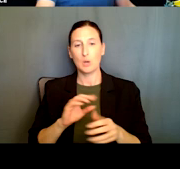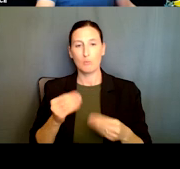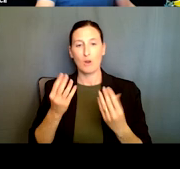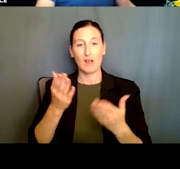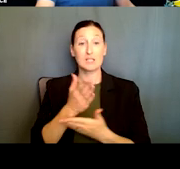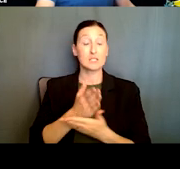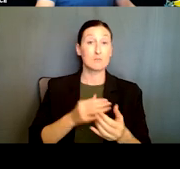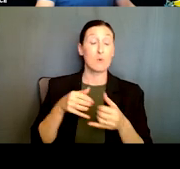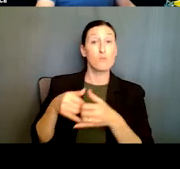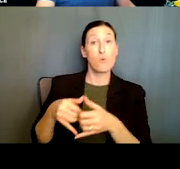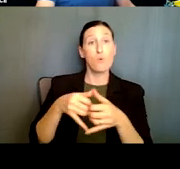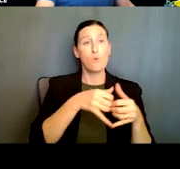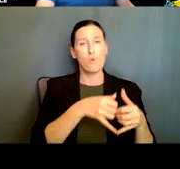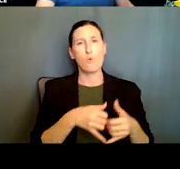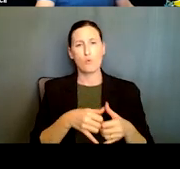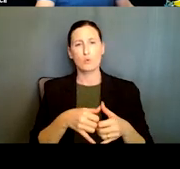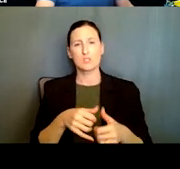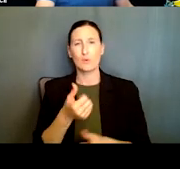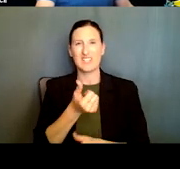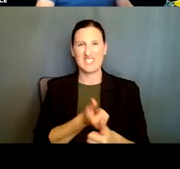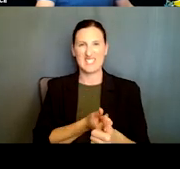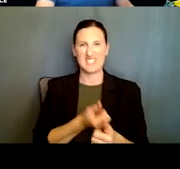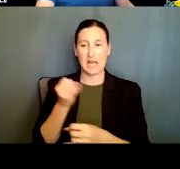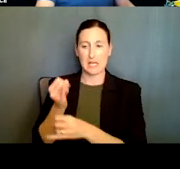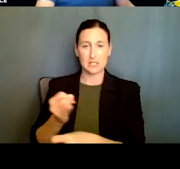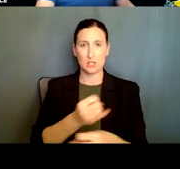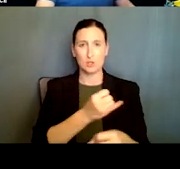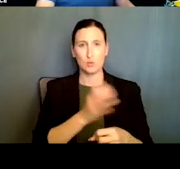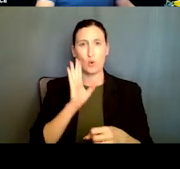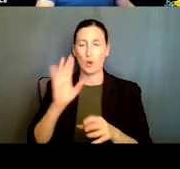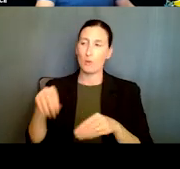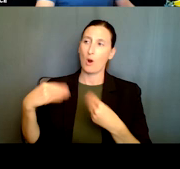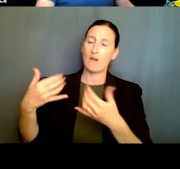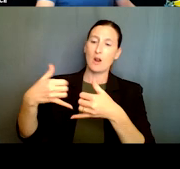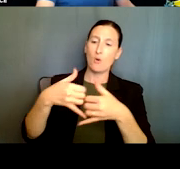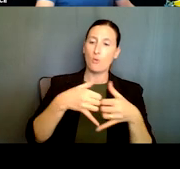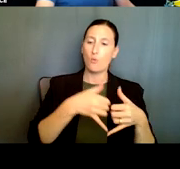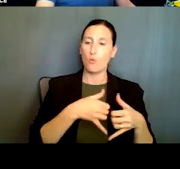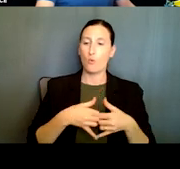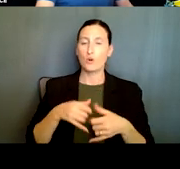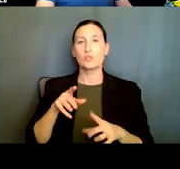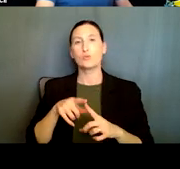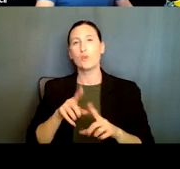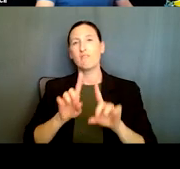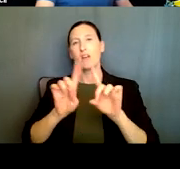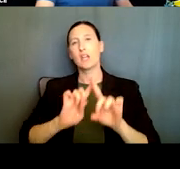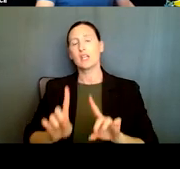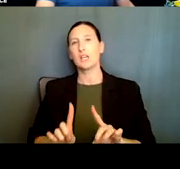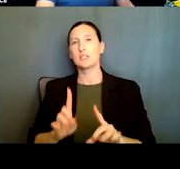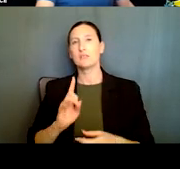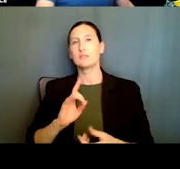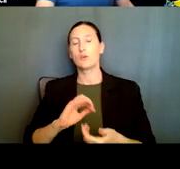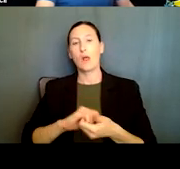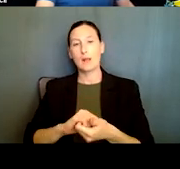So each institute will provide subawards to, um, various, um, collaborators and partners, uh,